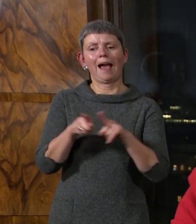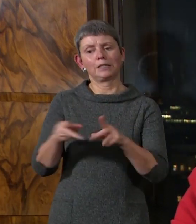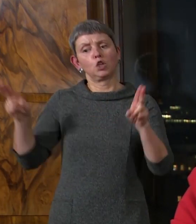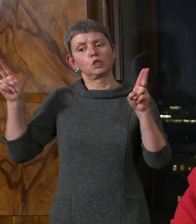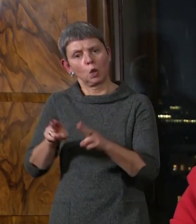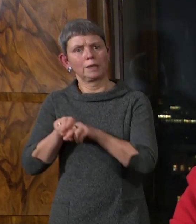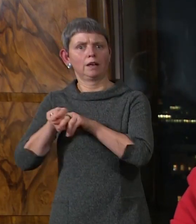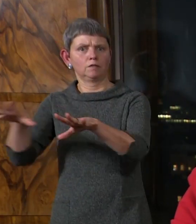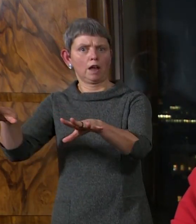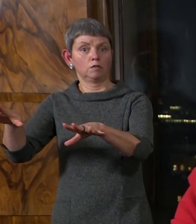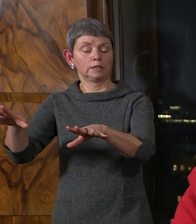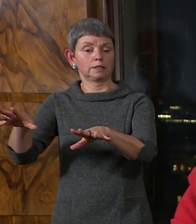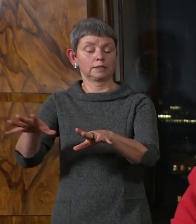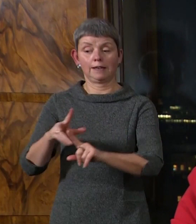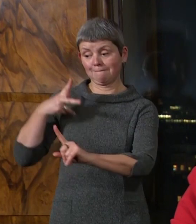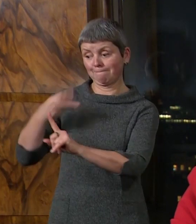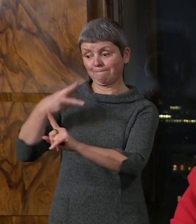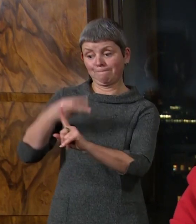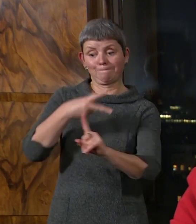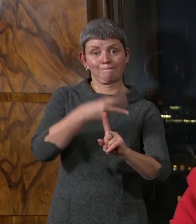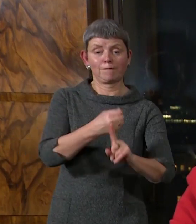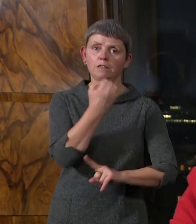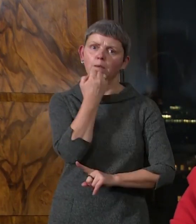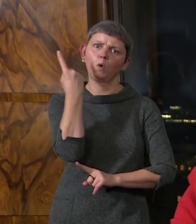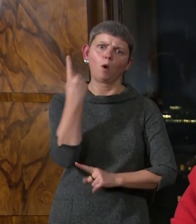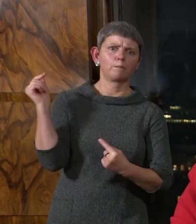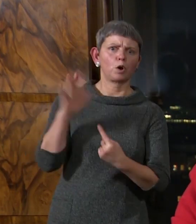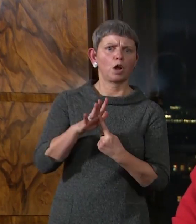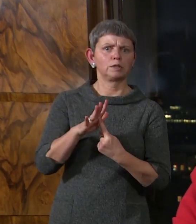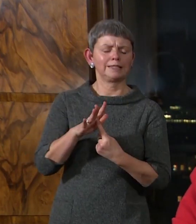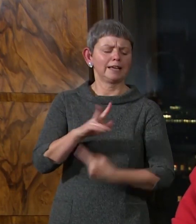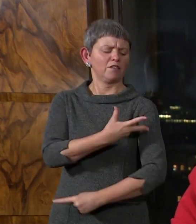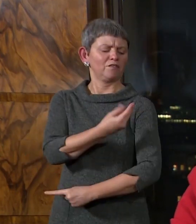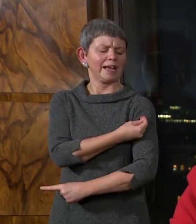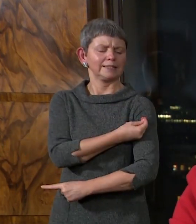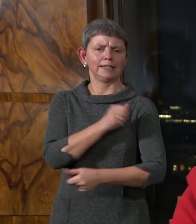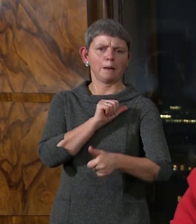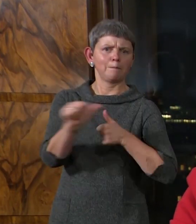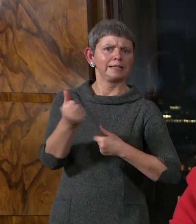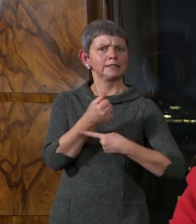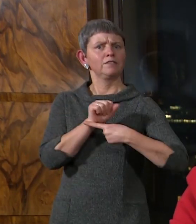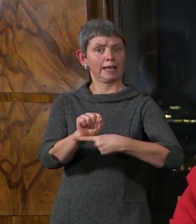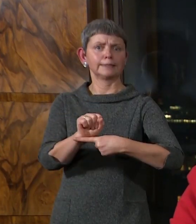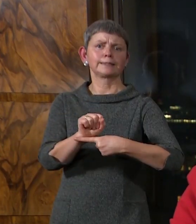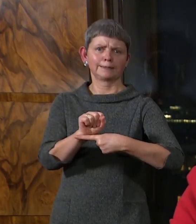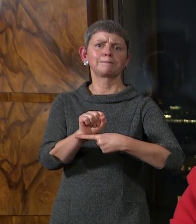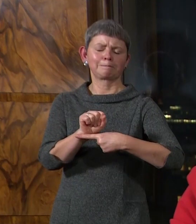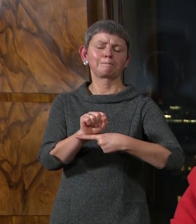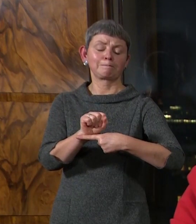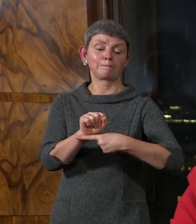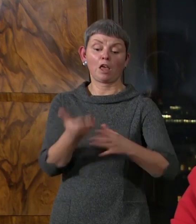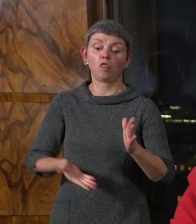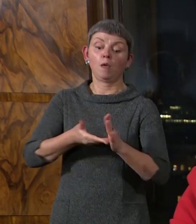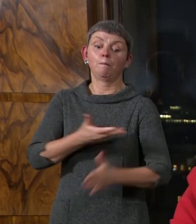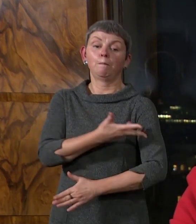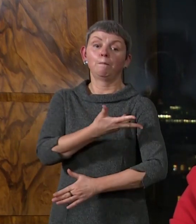as quickly as possible is our top priority. Vaccination is our best defence, and boosters give us